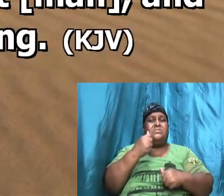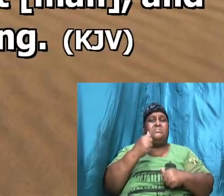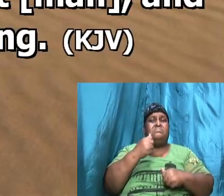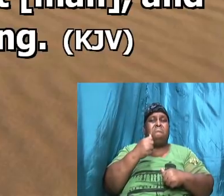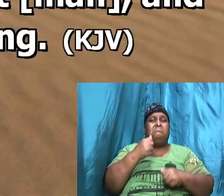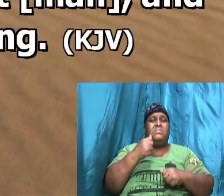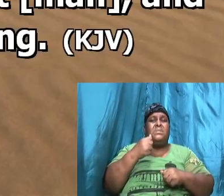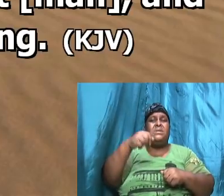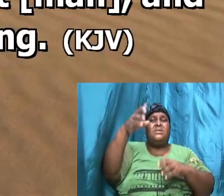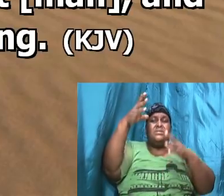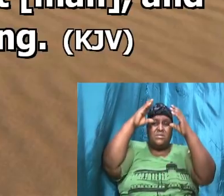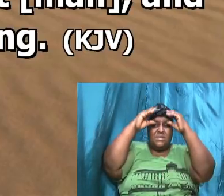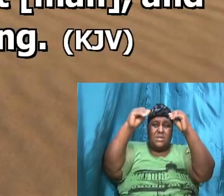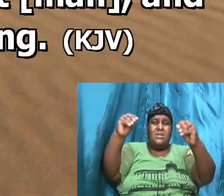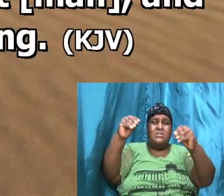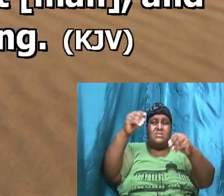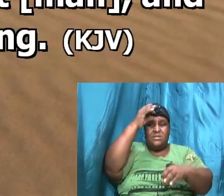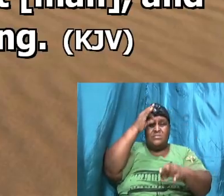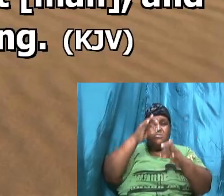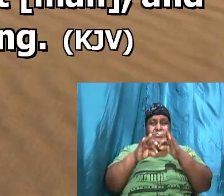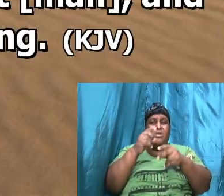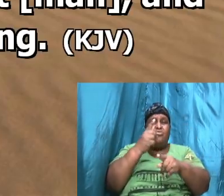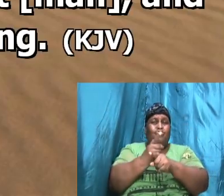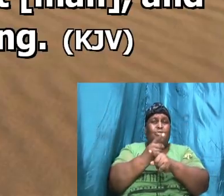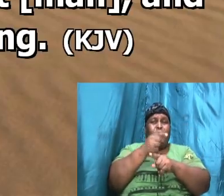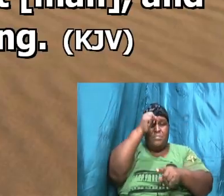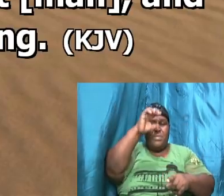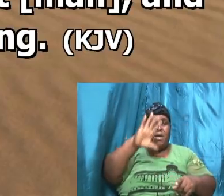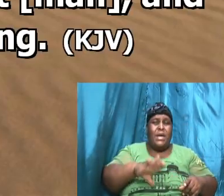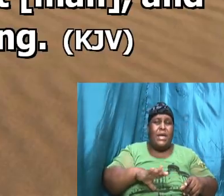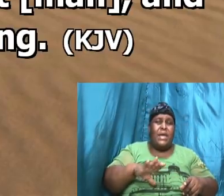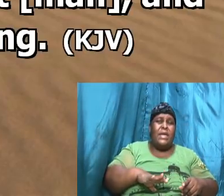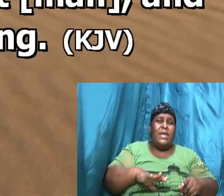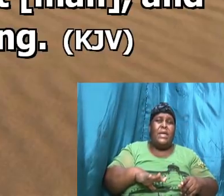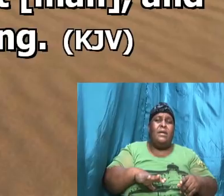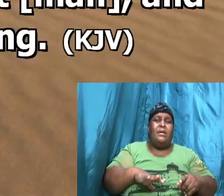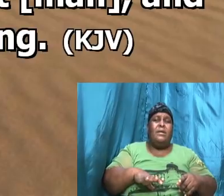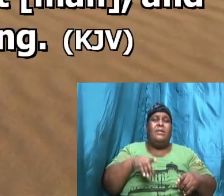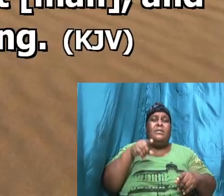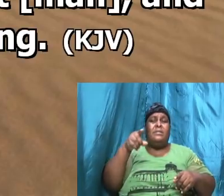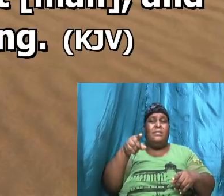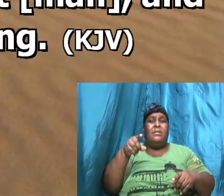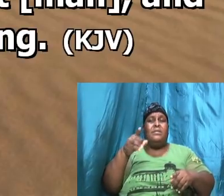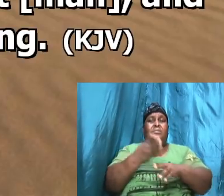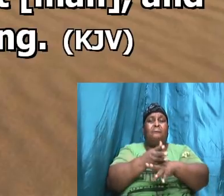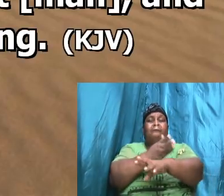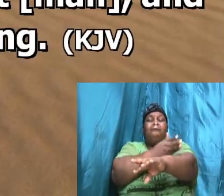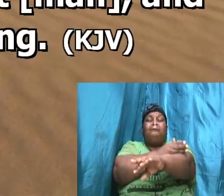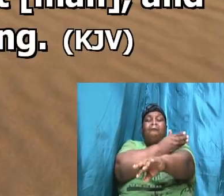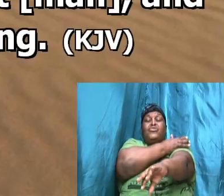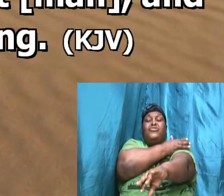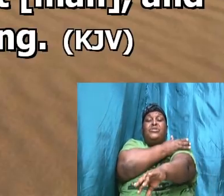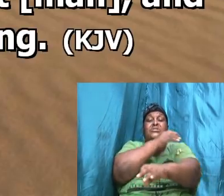teach a just man and he will increase in learning